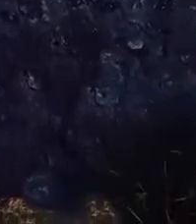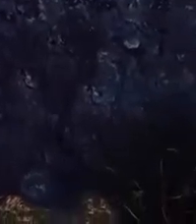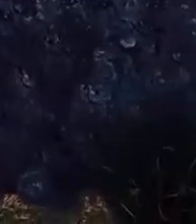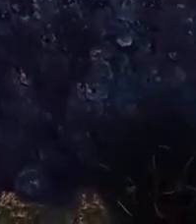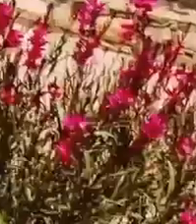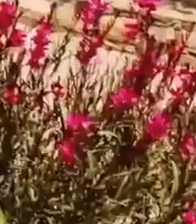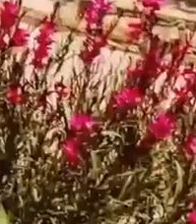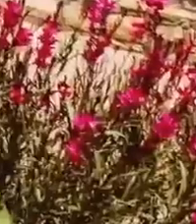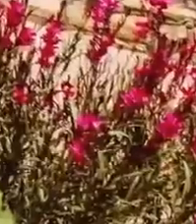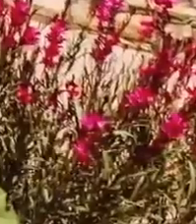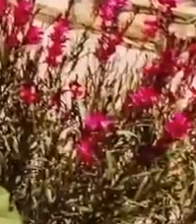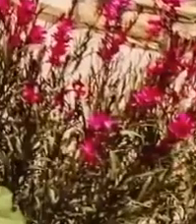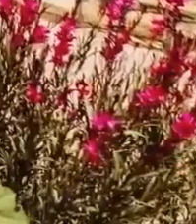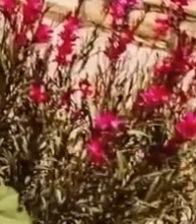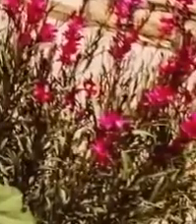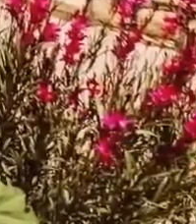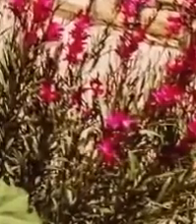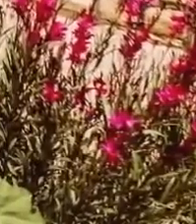men